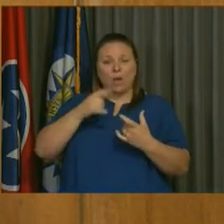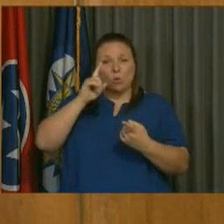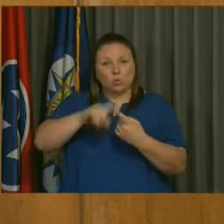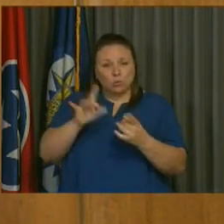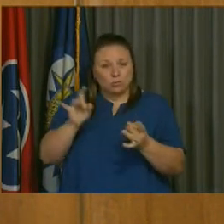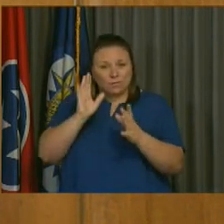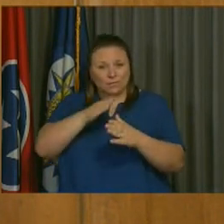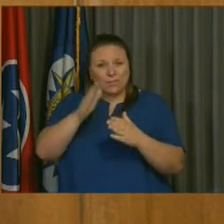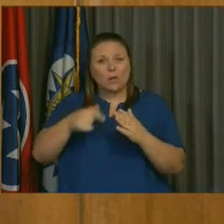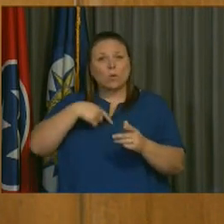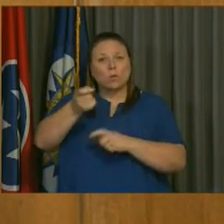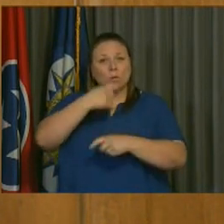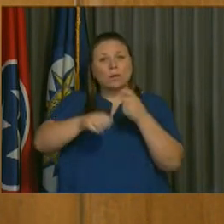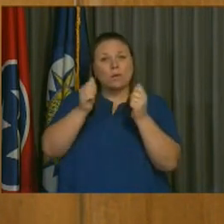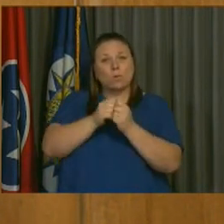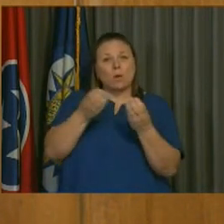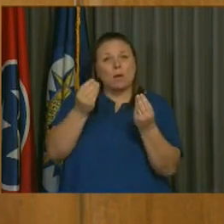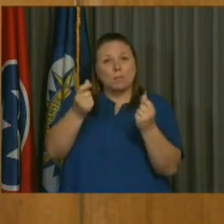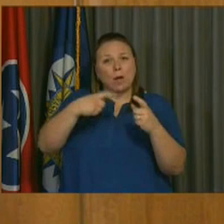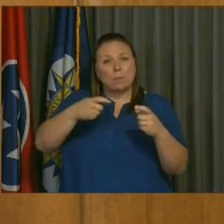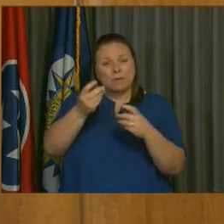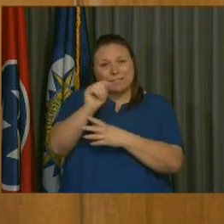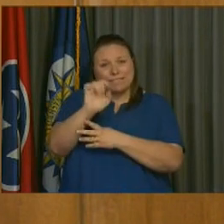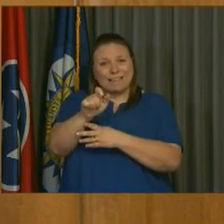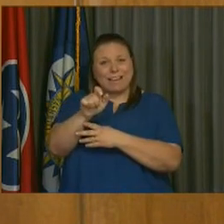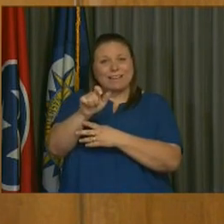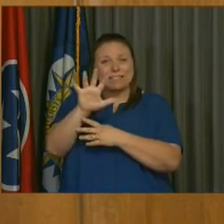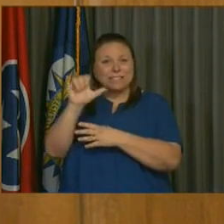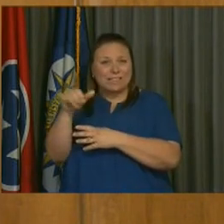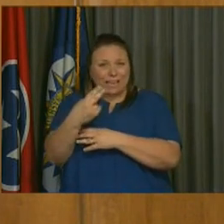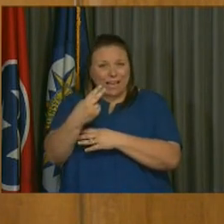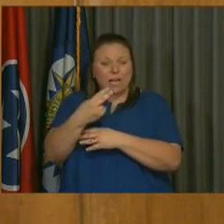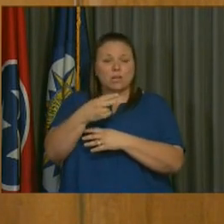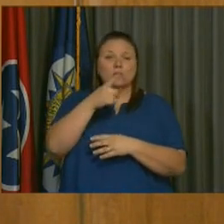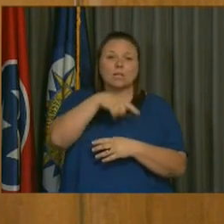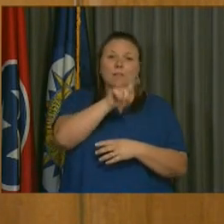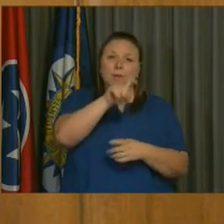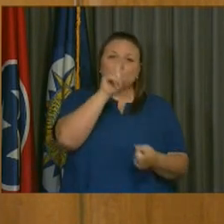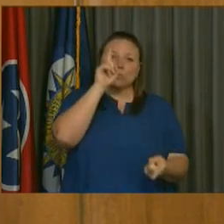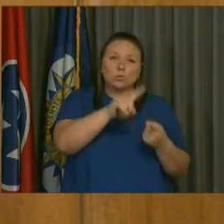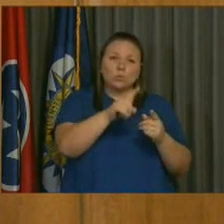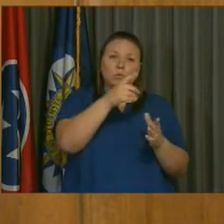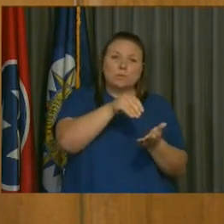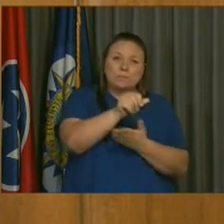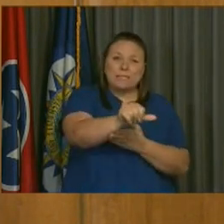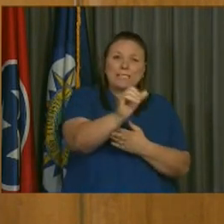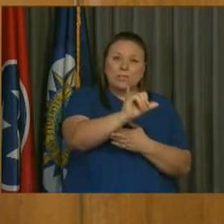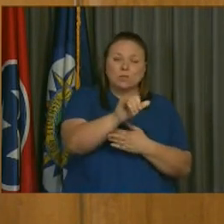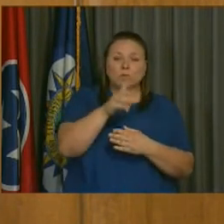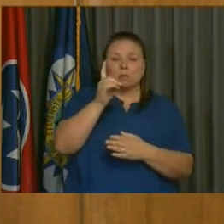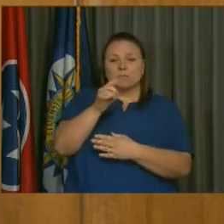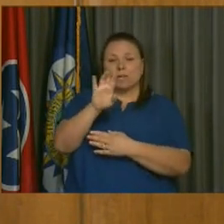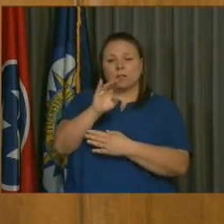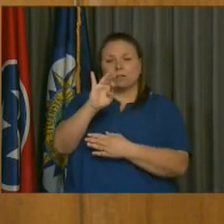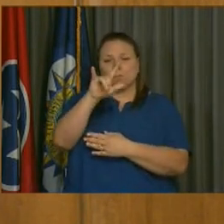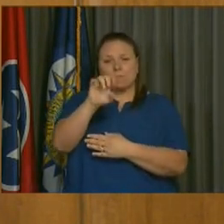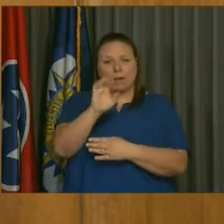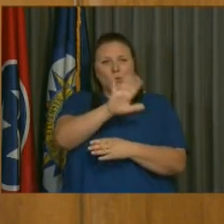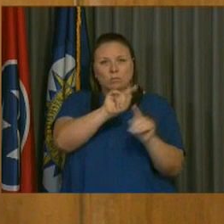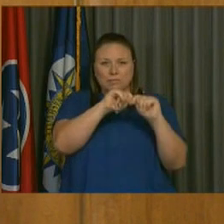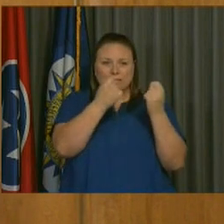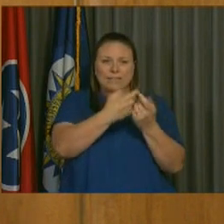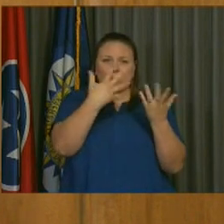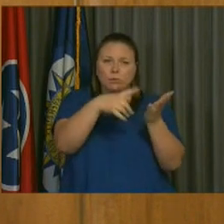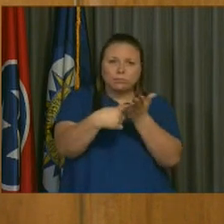cash flow with property tax cash flow, metro schools must reduce its spending. Dr. Battle and her team have already begun to do